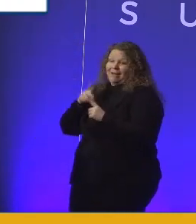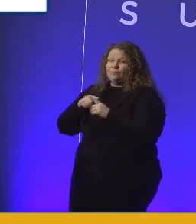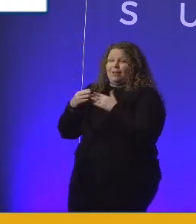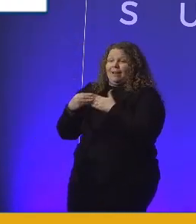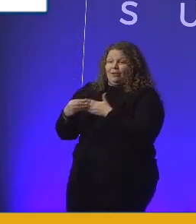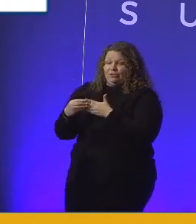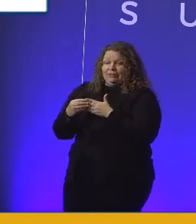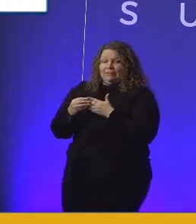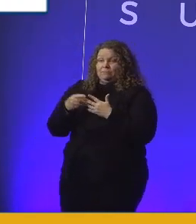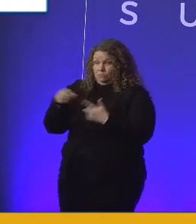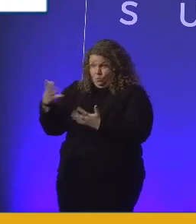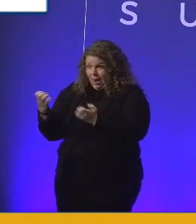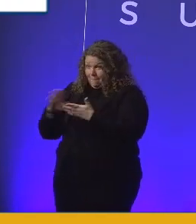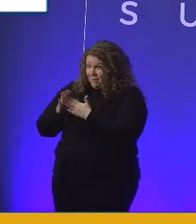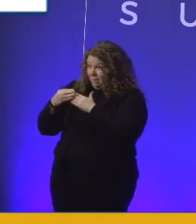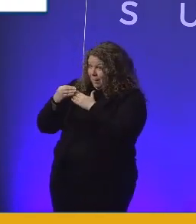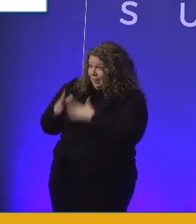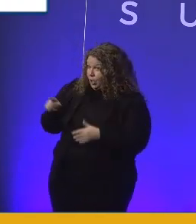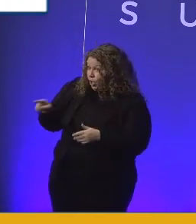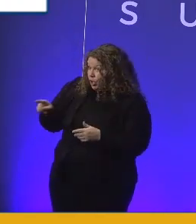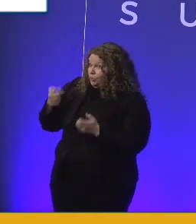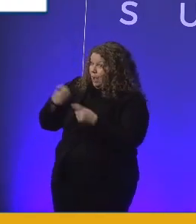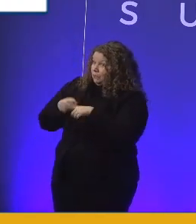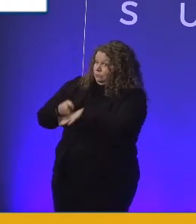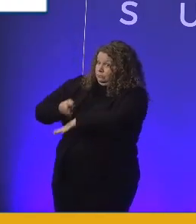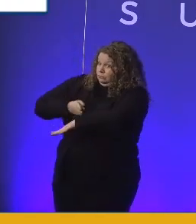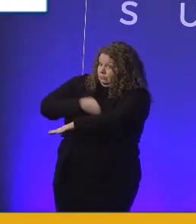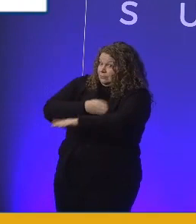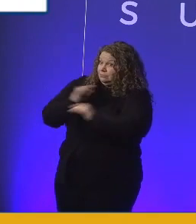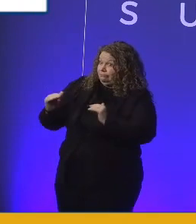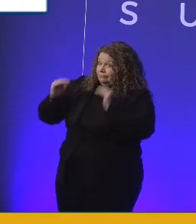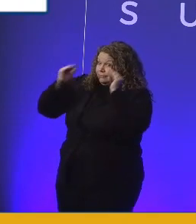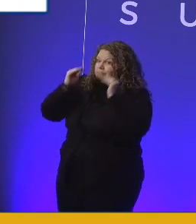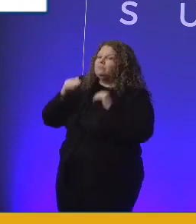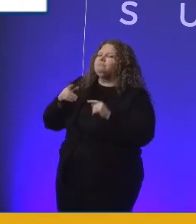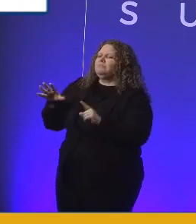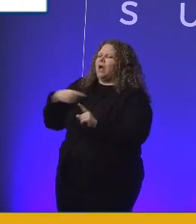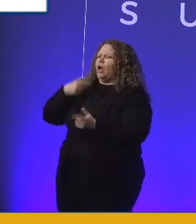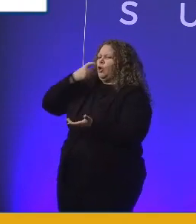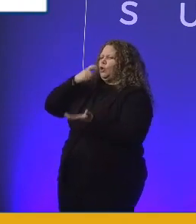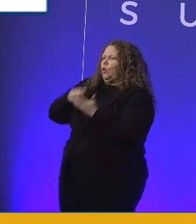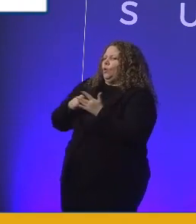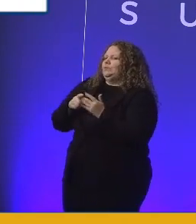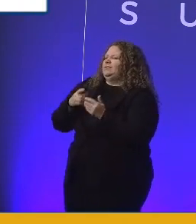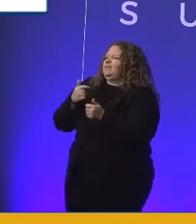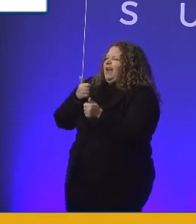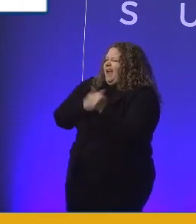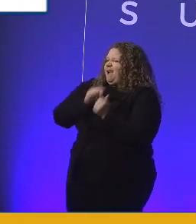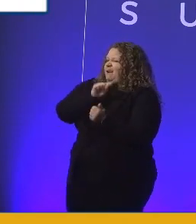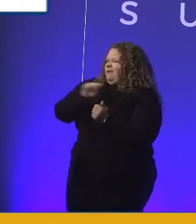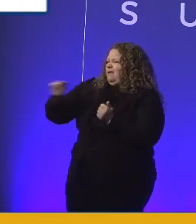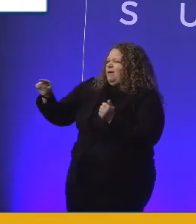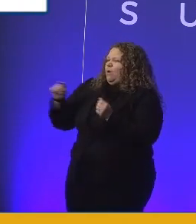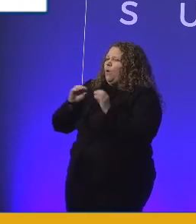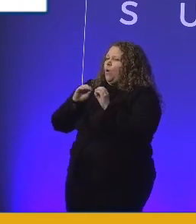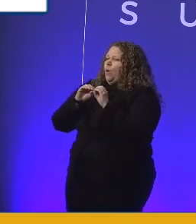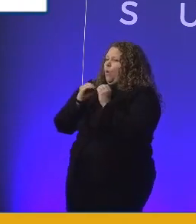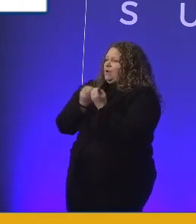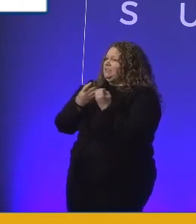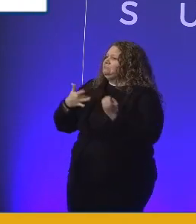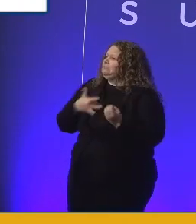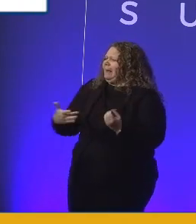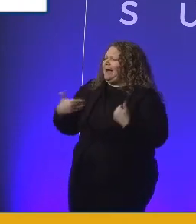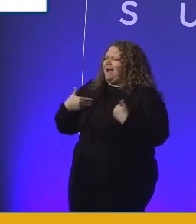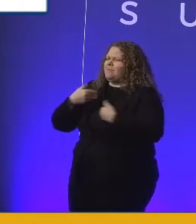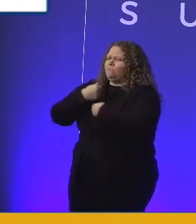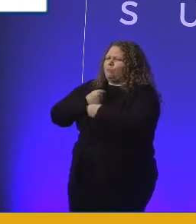the impact that every organisation has in inverted commas a product. We all have a product and we've got to work deliberately